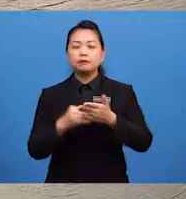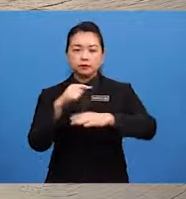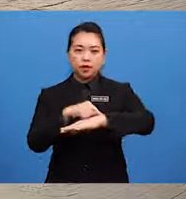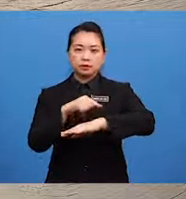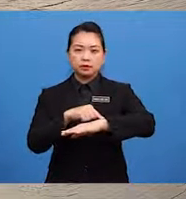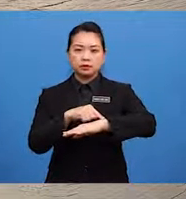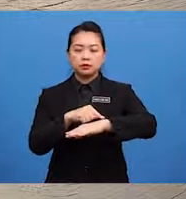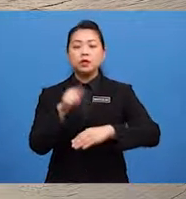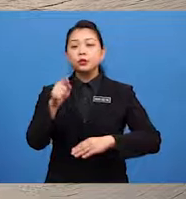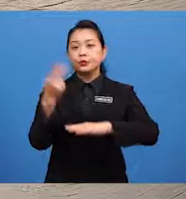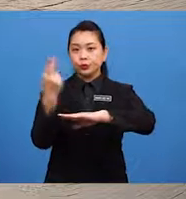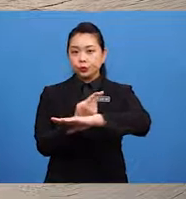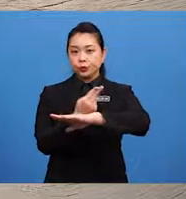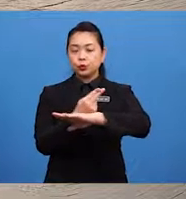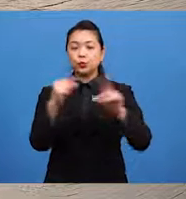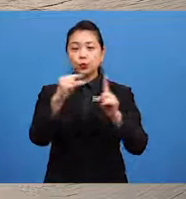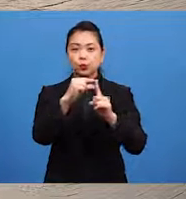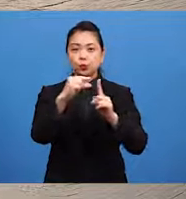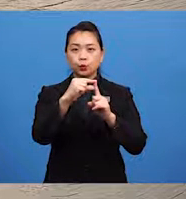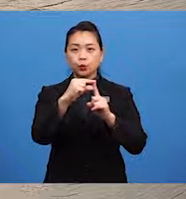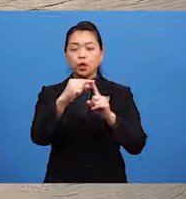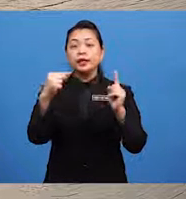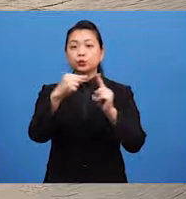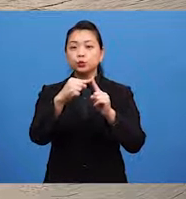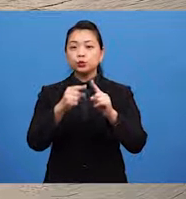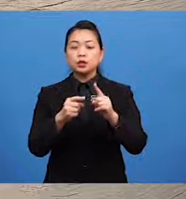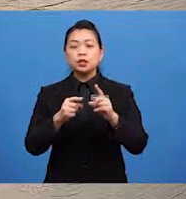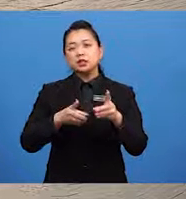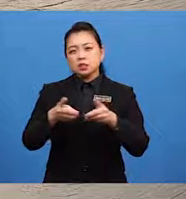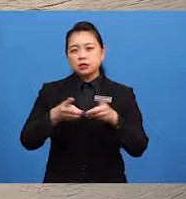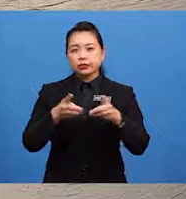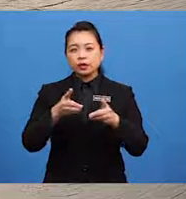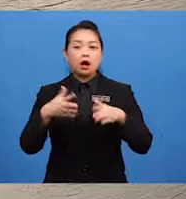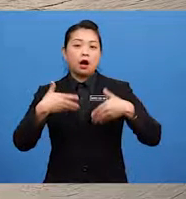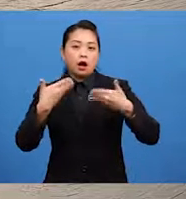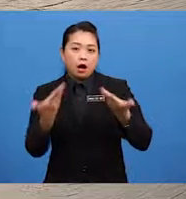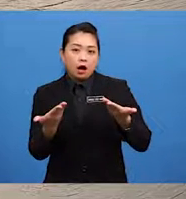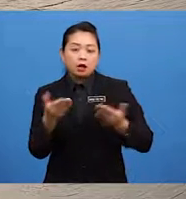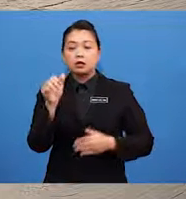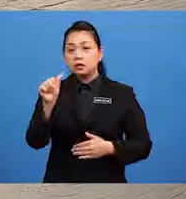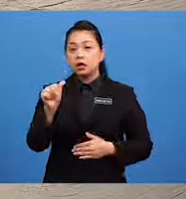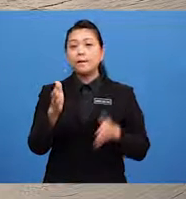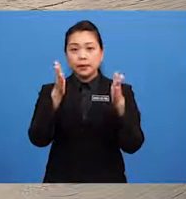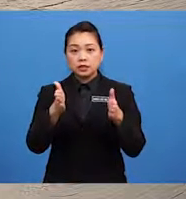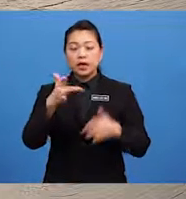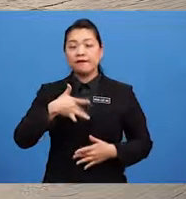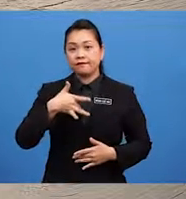you use words to describe how a person feels too